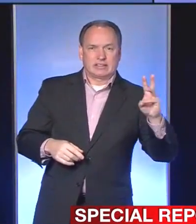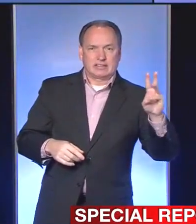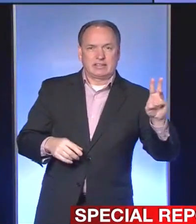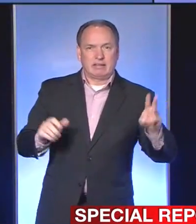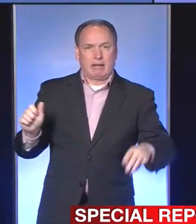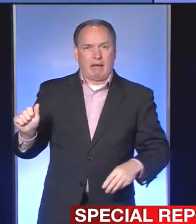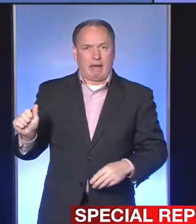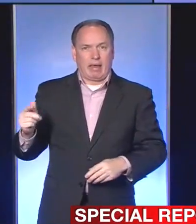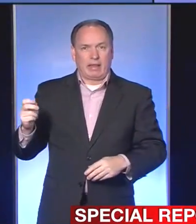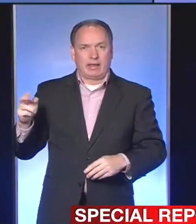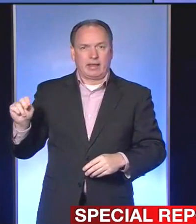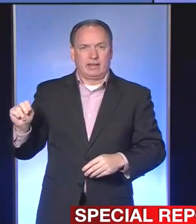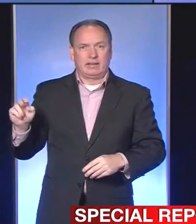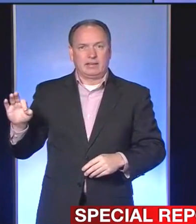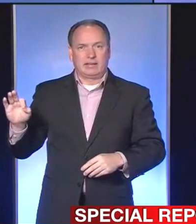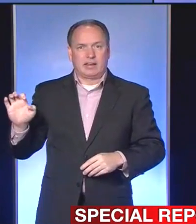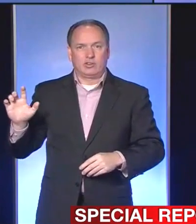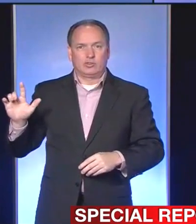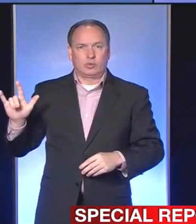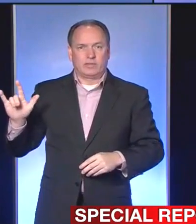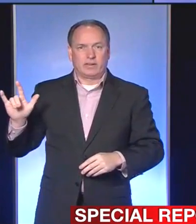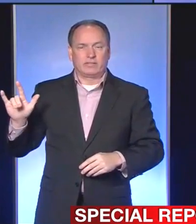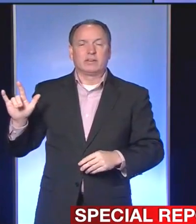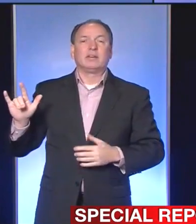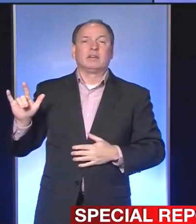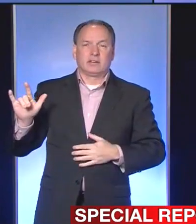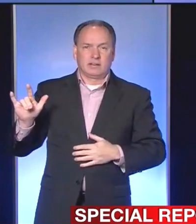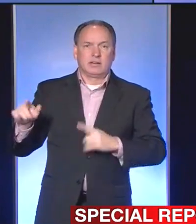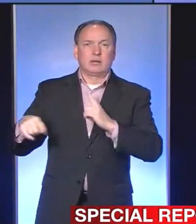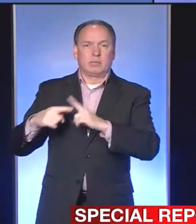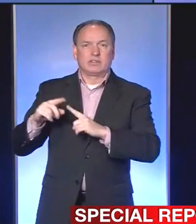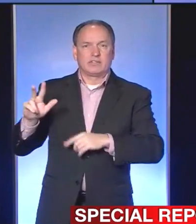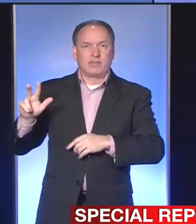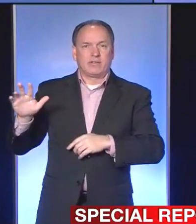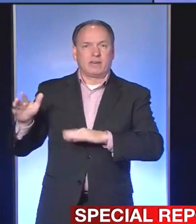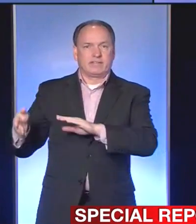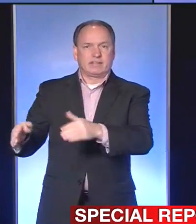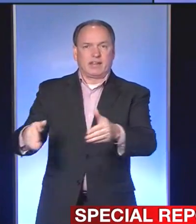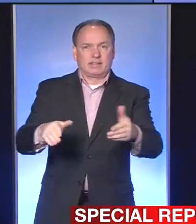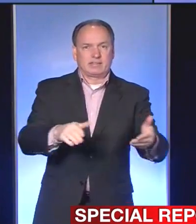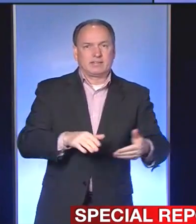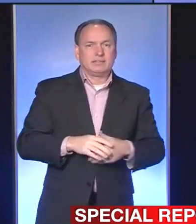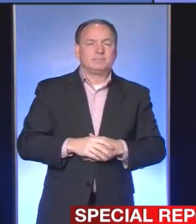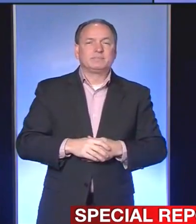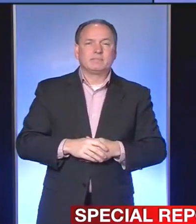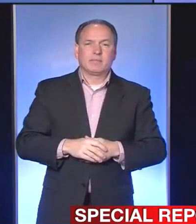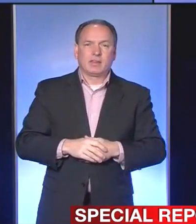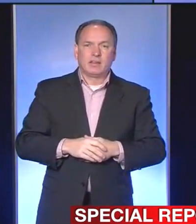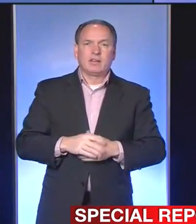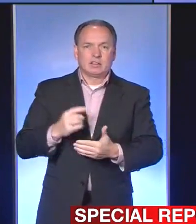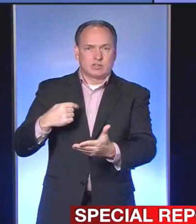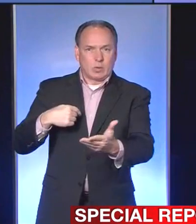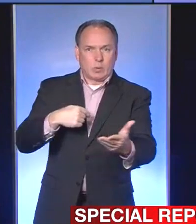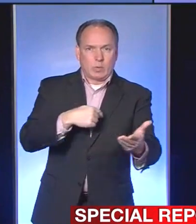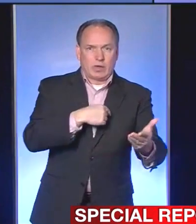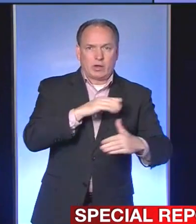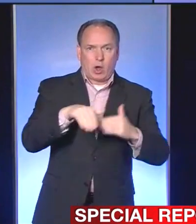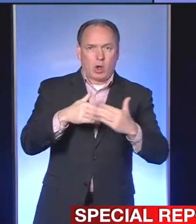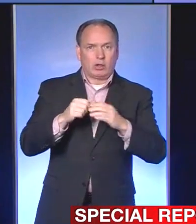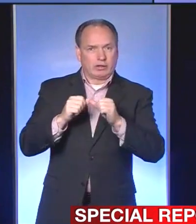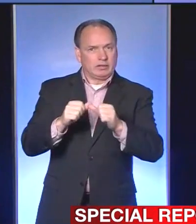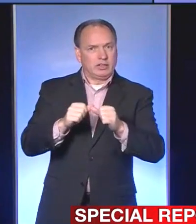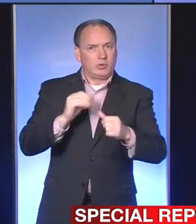has 925 cases and 35 deaths. So let's all continue our physical distancing,